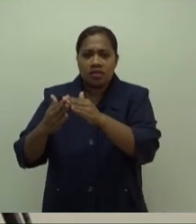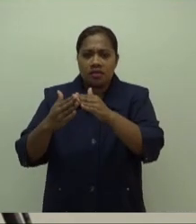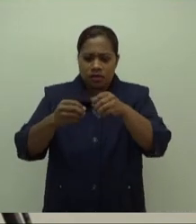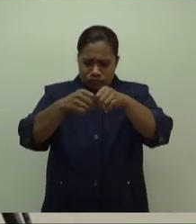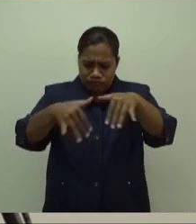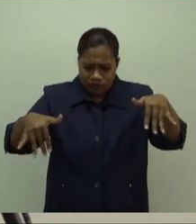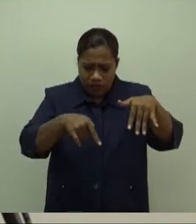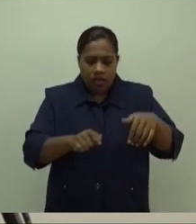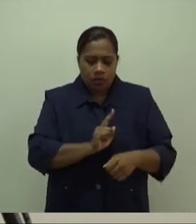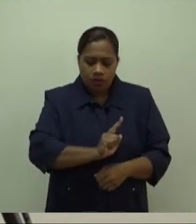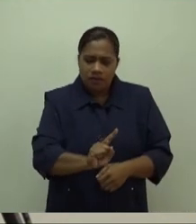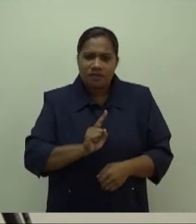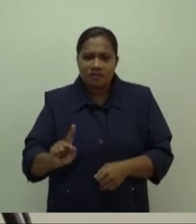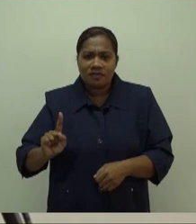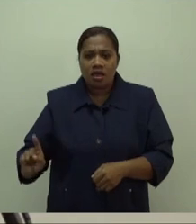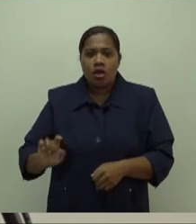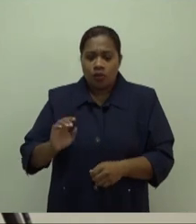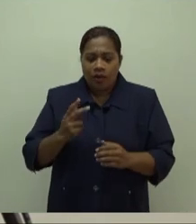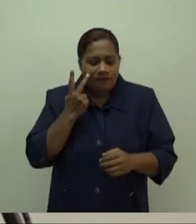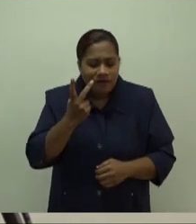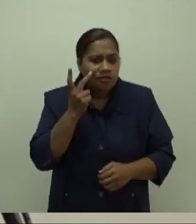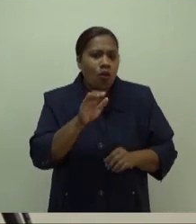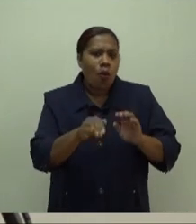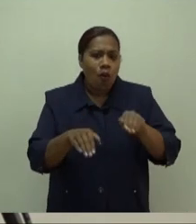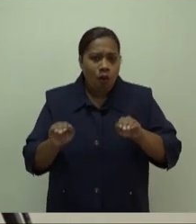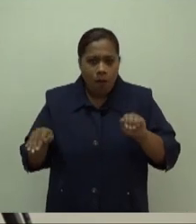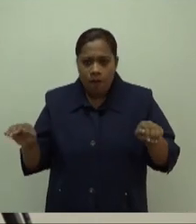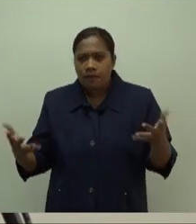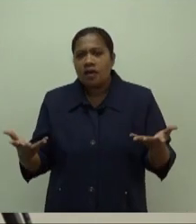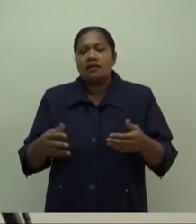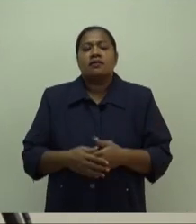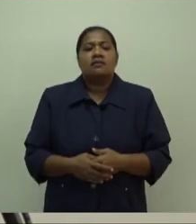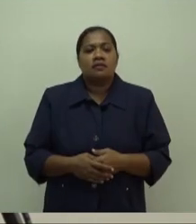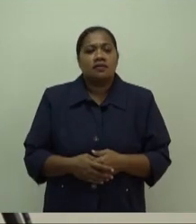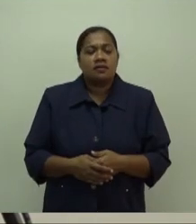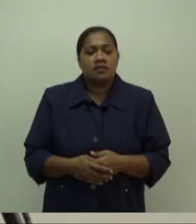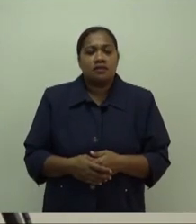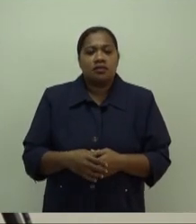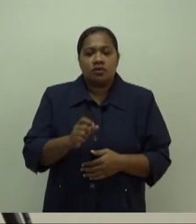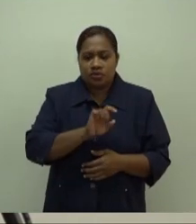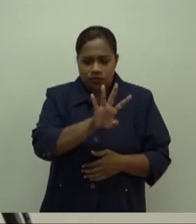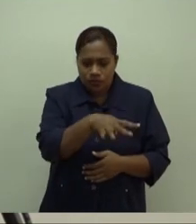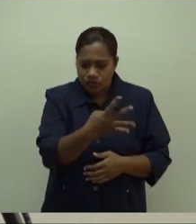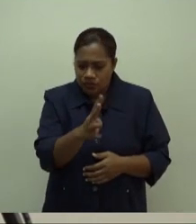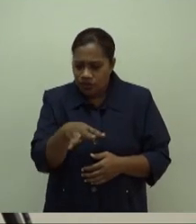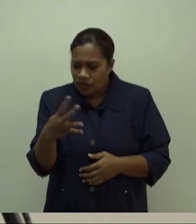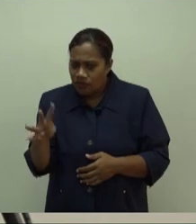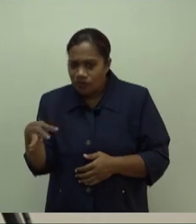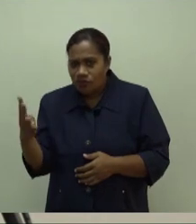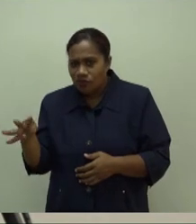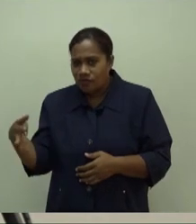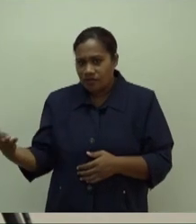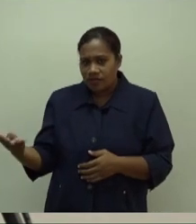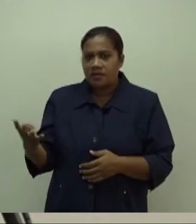sort of check-ups, operating local clinics that offer NCD-related care, building capacity among health